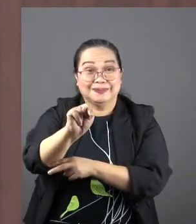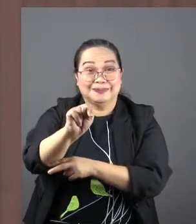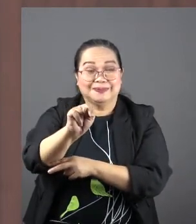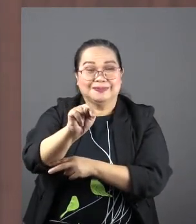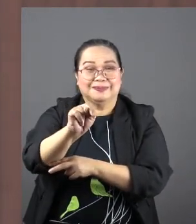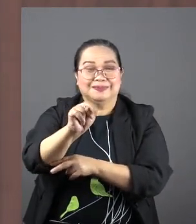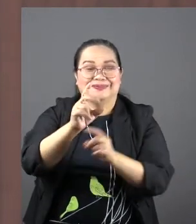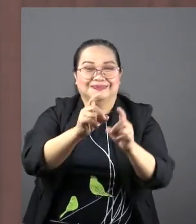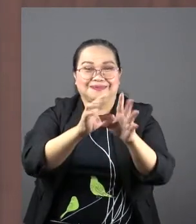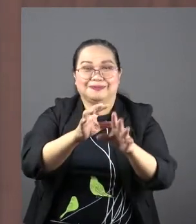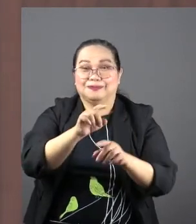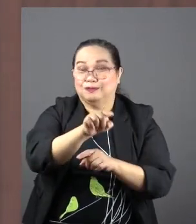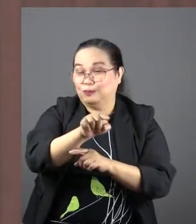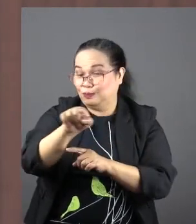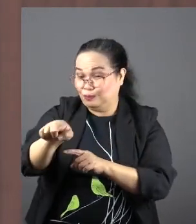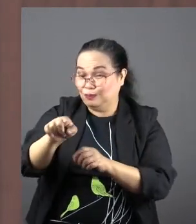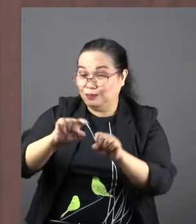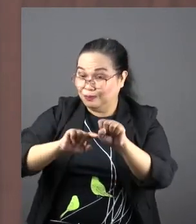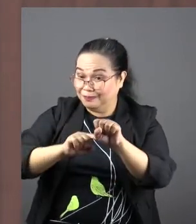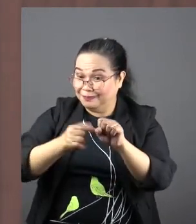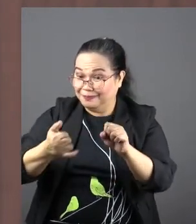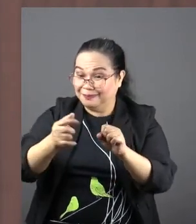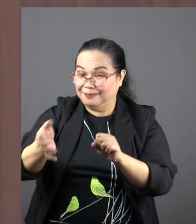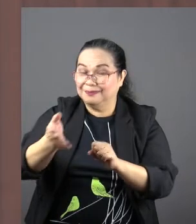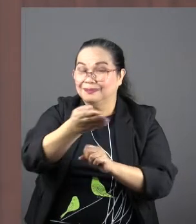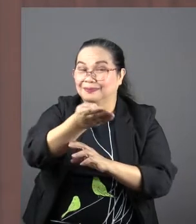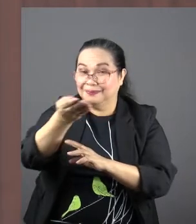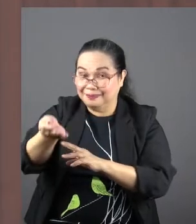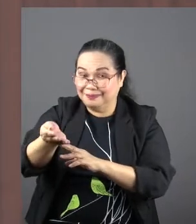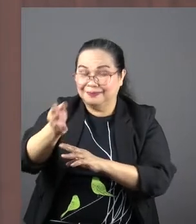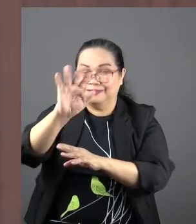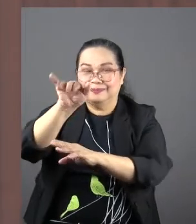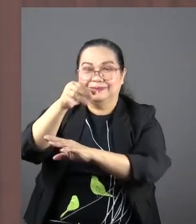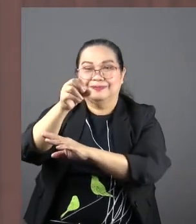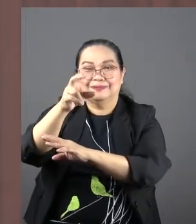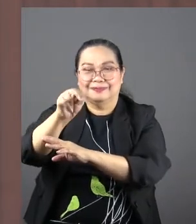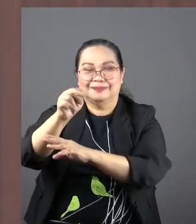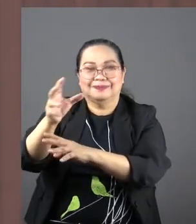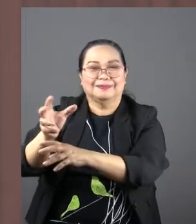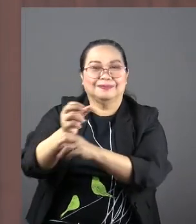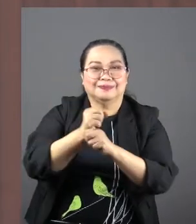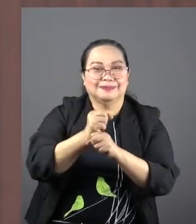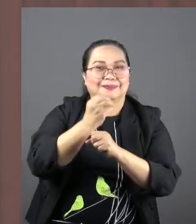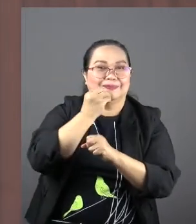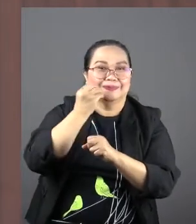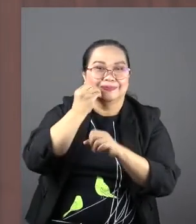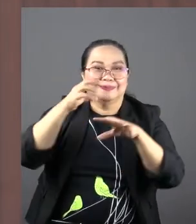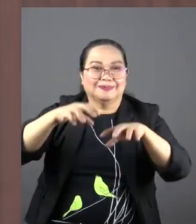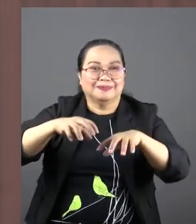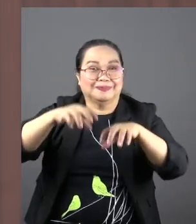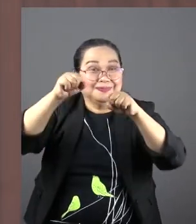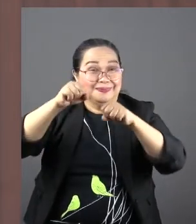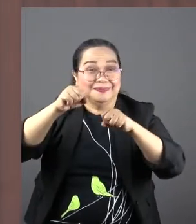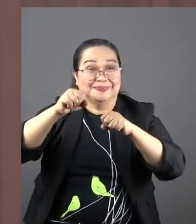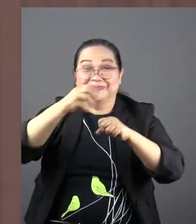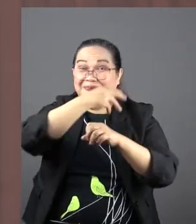John, is your mother from here on. And it says, from that hour the disciple took her to his own home. He adopted her.